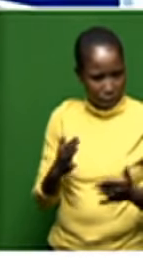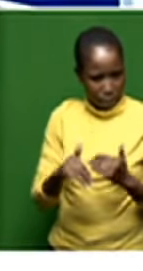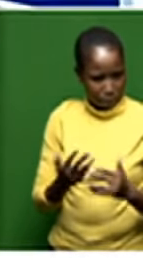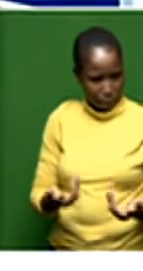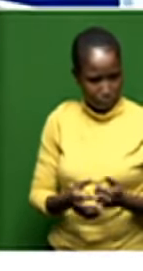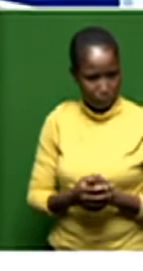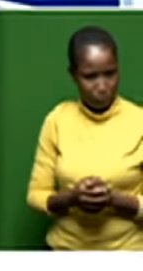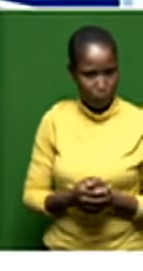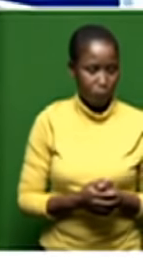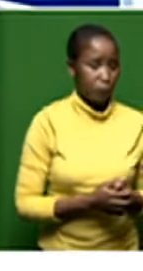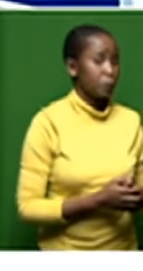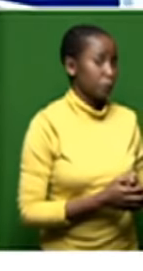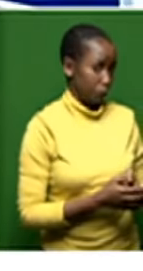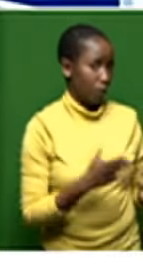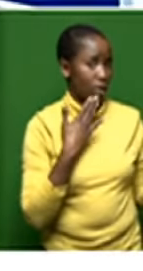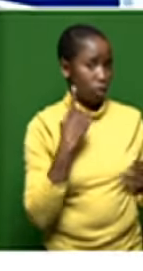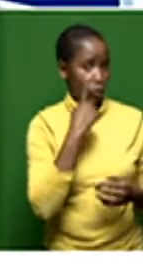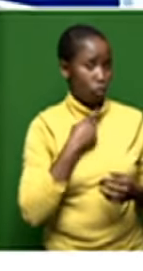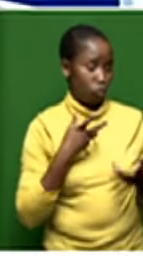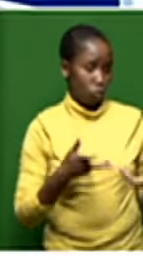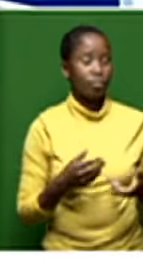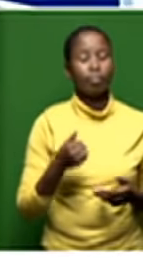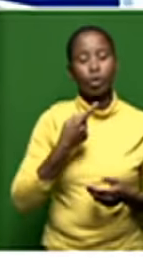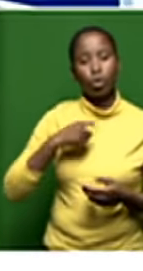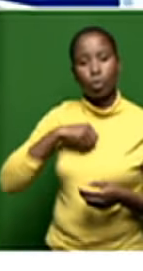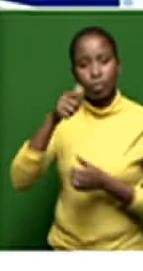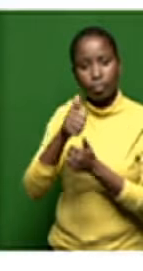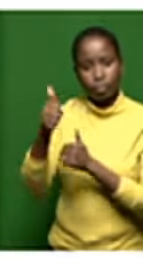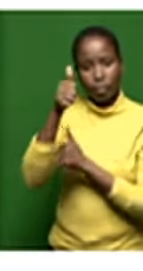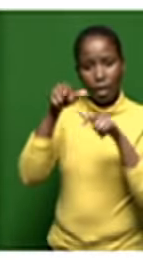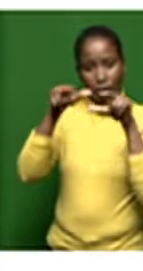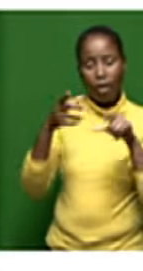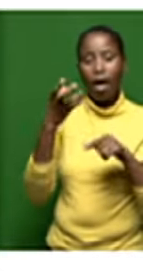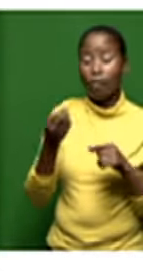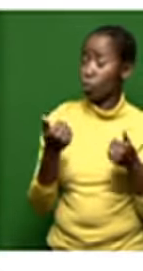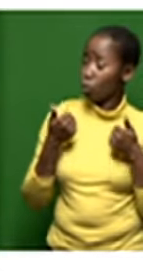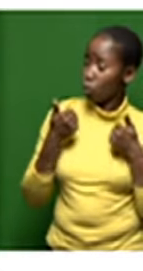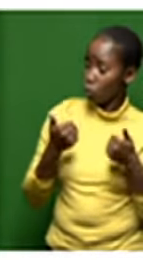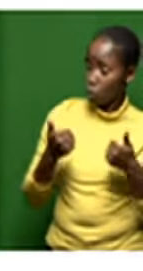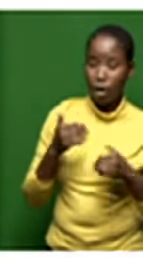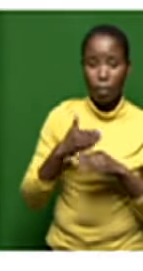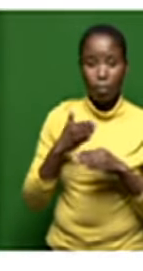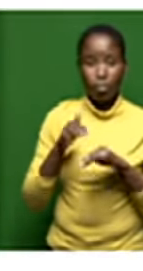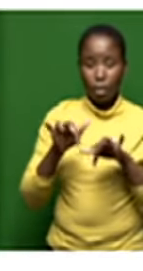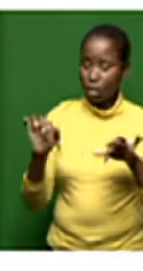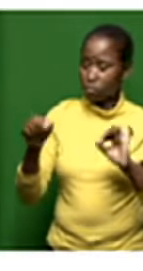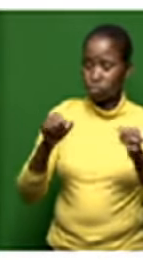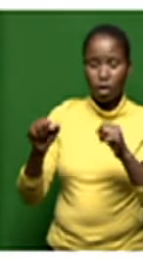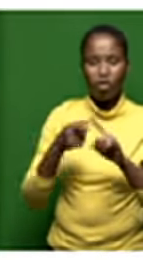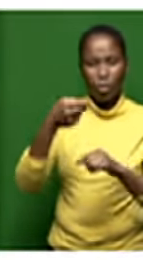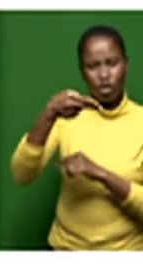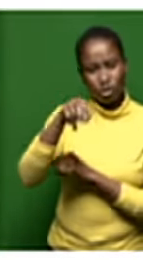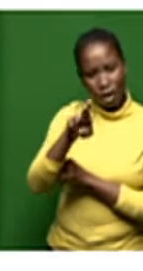oh thank you for that question i think at an executive level we've got uh good corporate um executives that have joined us from an hr functionality